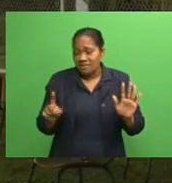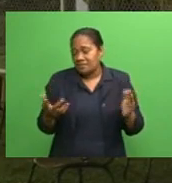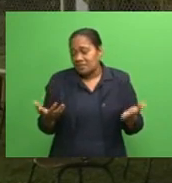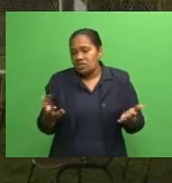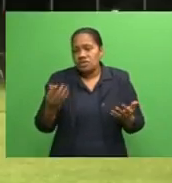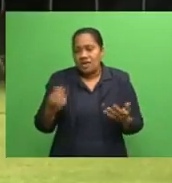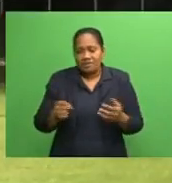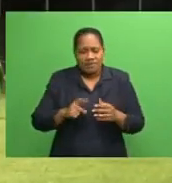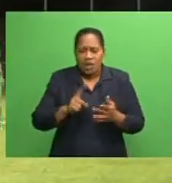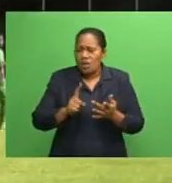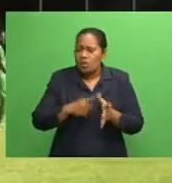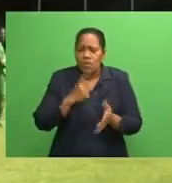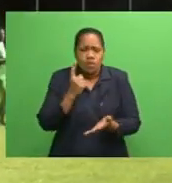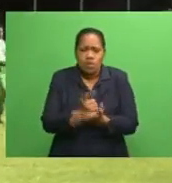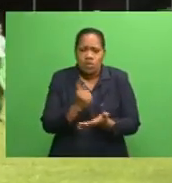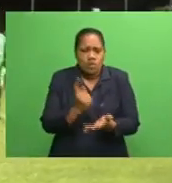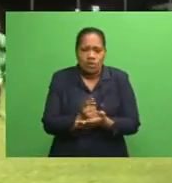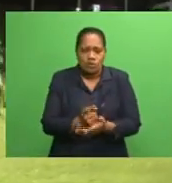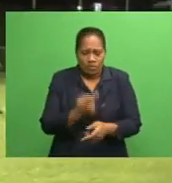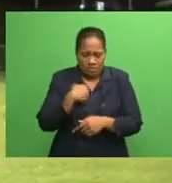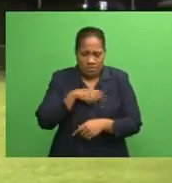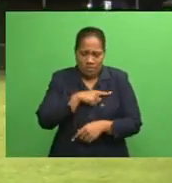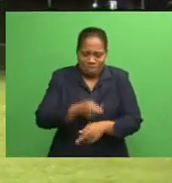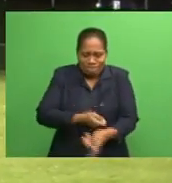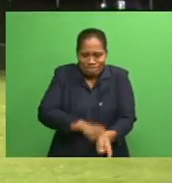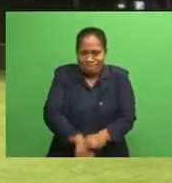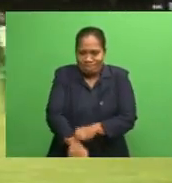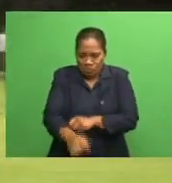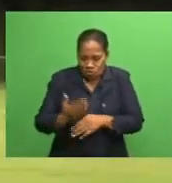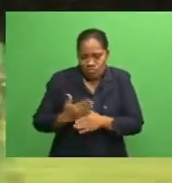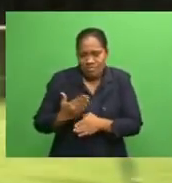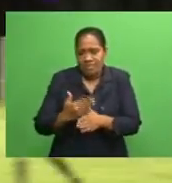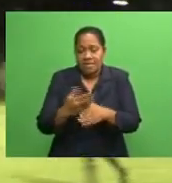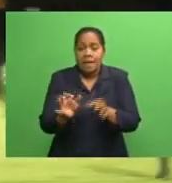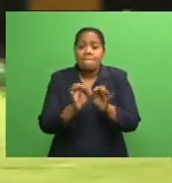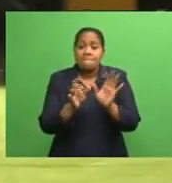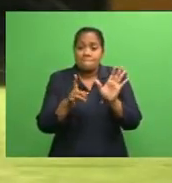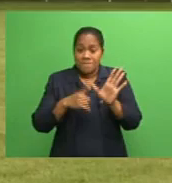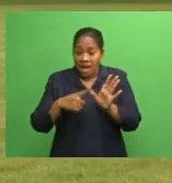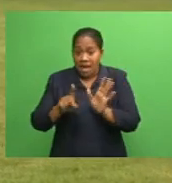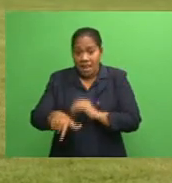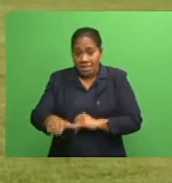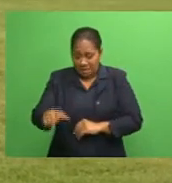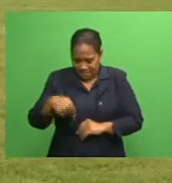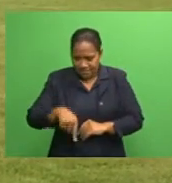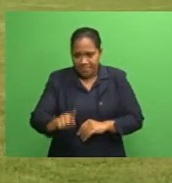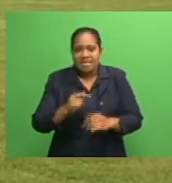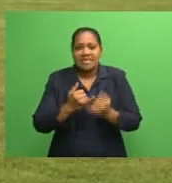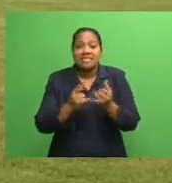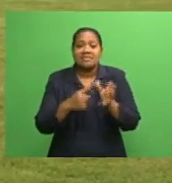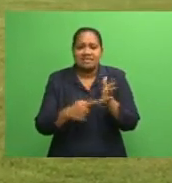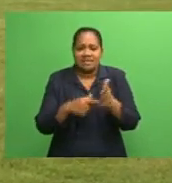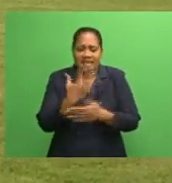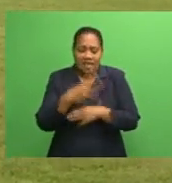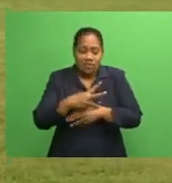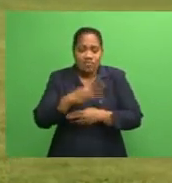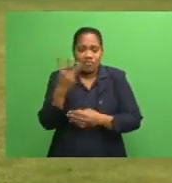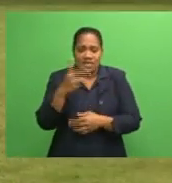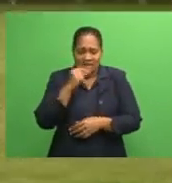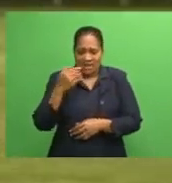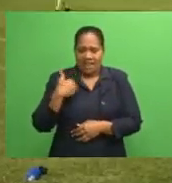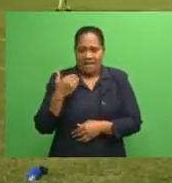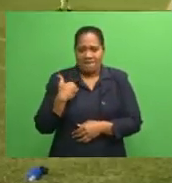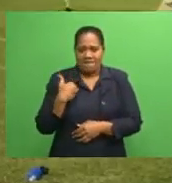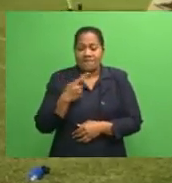areas to work on now. Bar will take on Lambasa this Saturday at 3 p.m. You can catch the live commentary on Mirchi